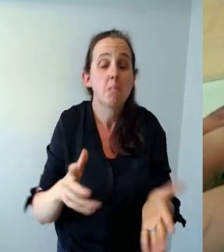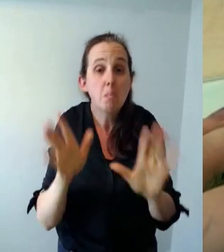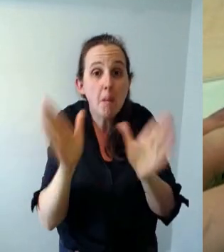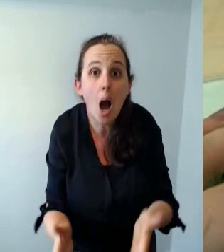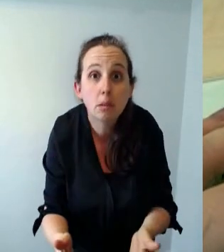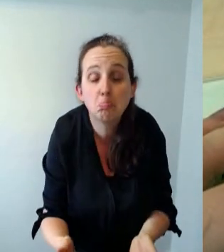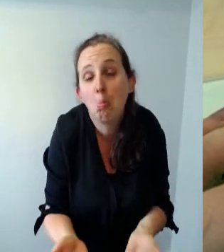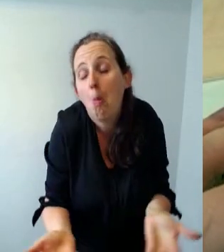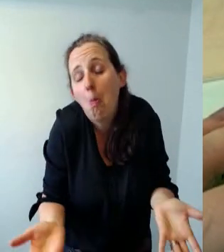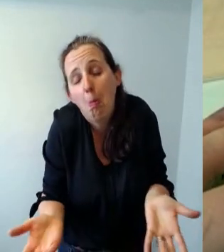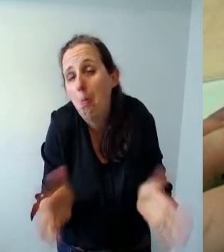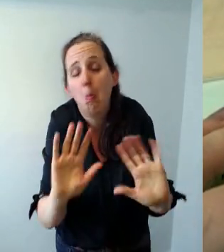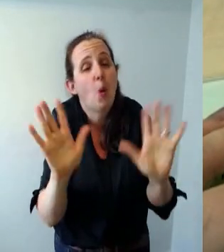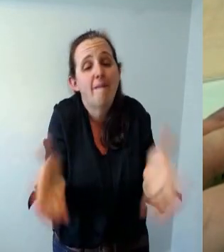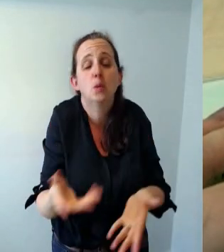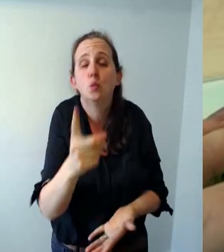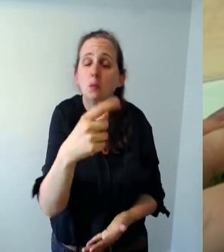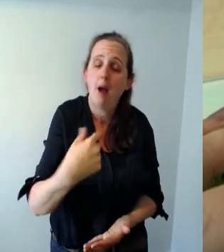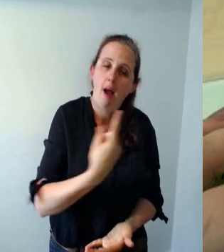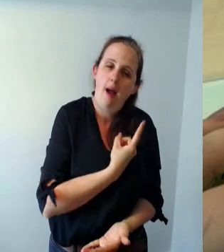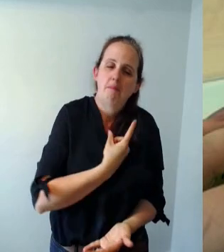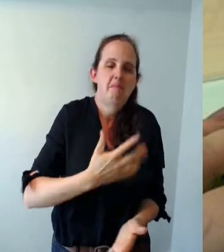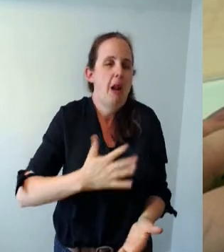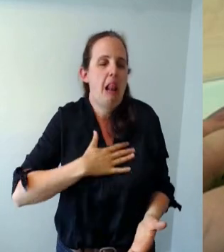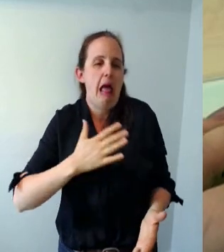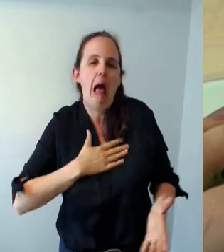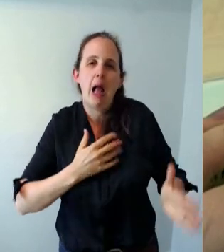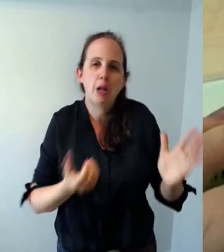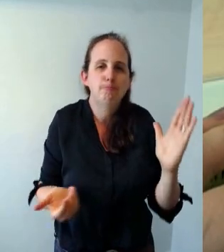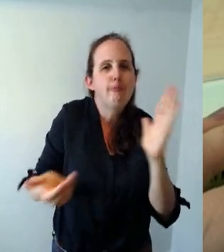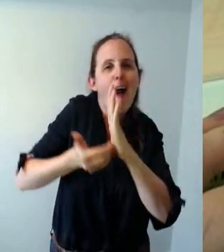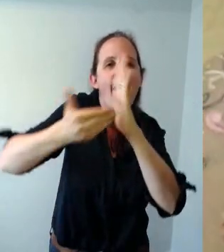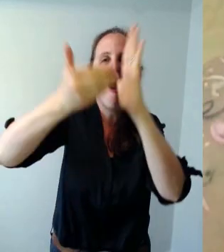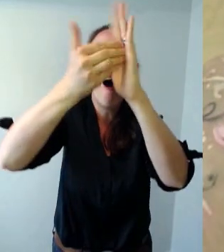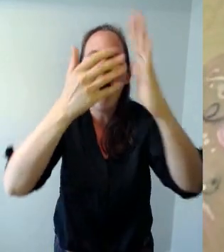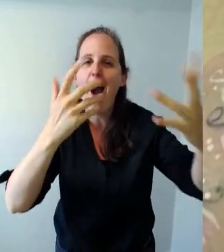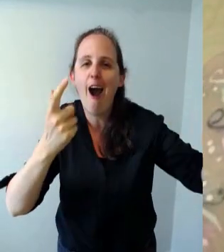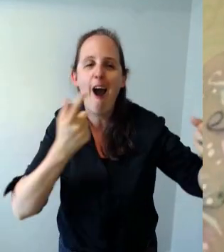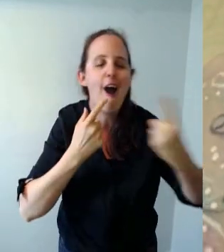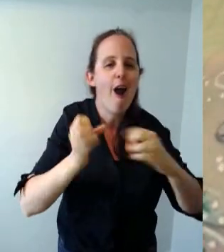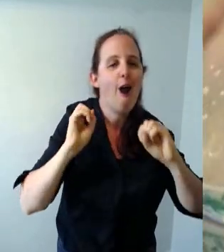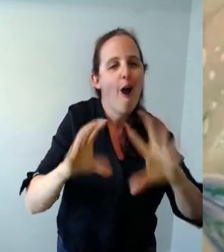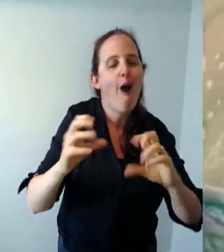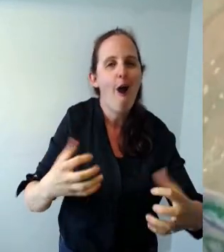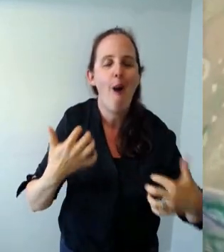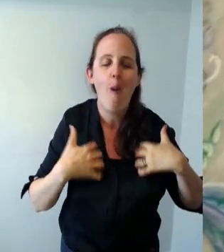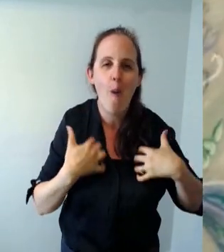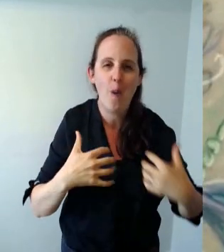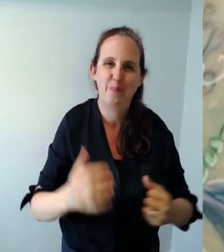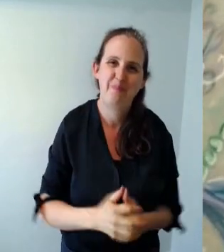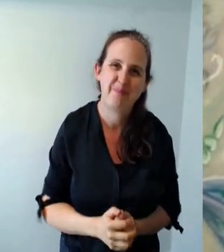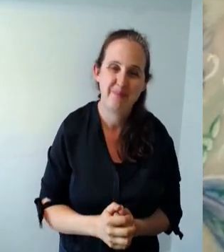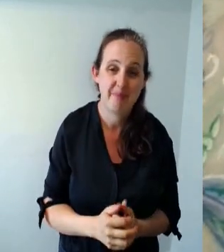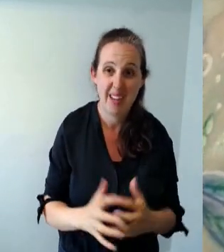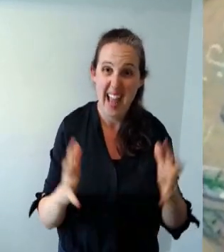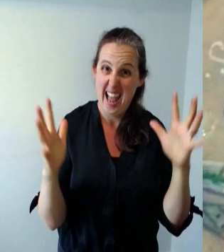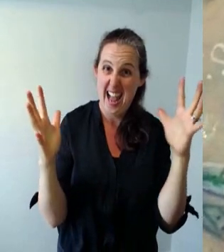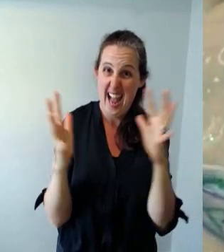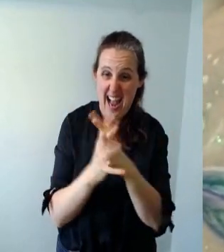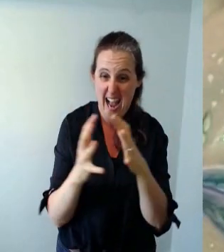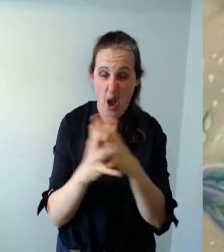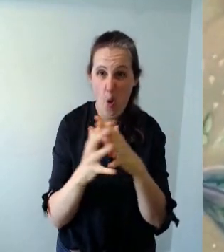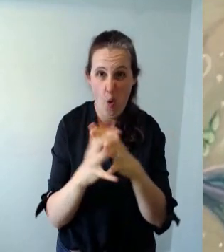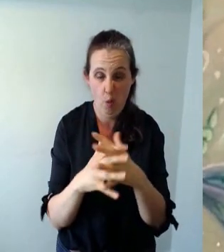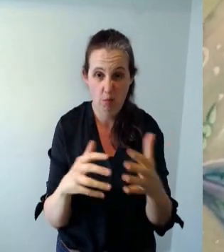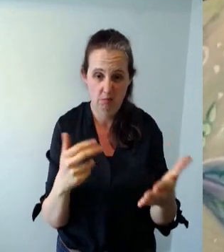as per i like to get a little bit extra to pop your design on these um